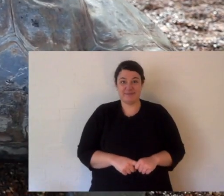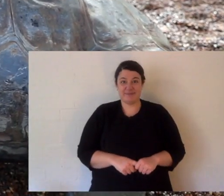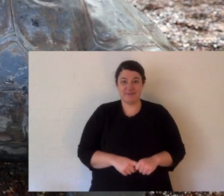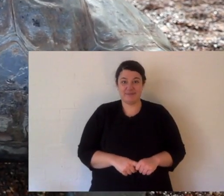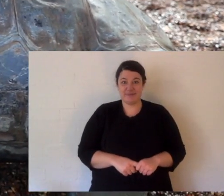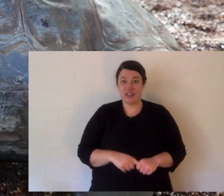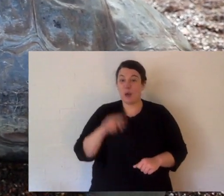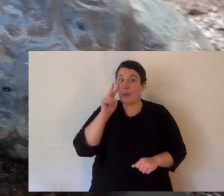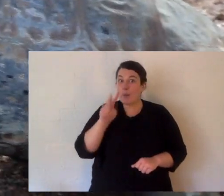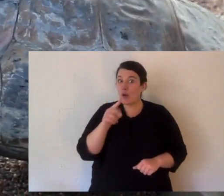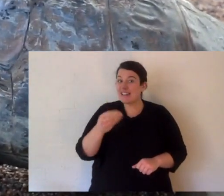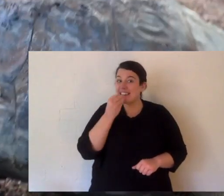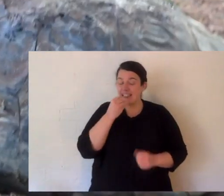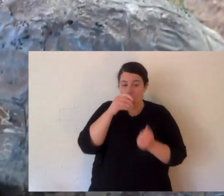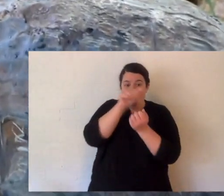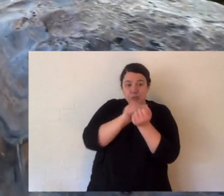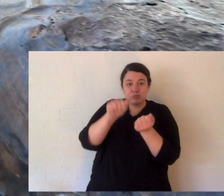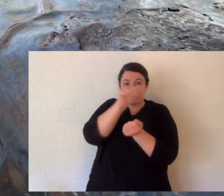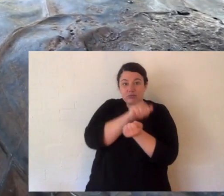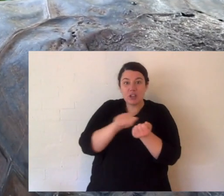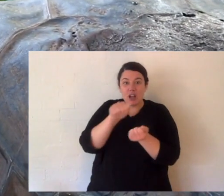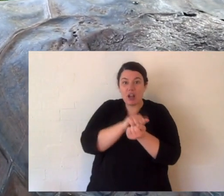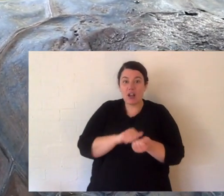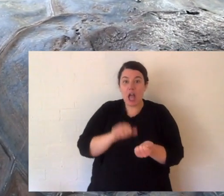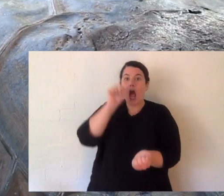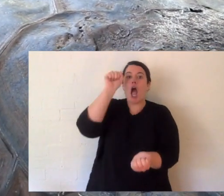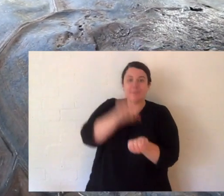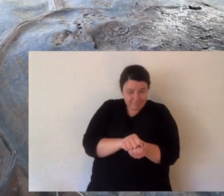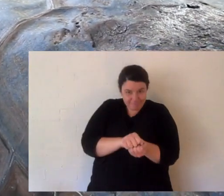eats. Try and listen too. And he doesn't chew his food very well.